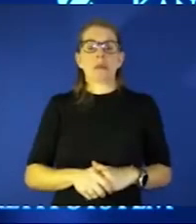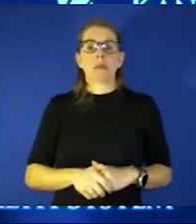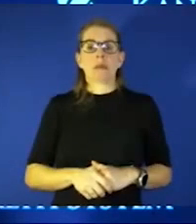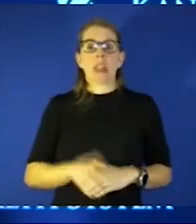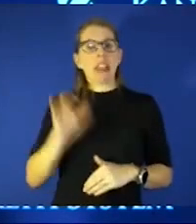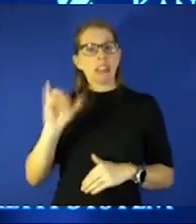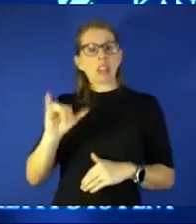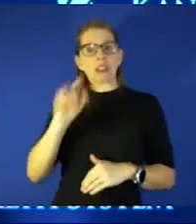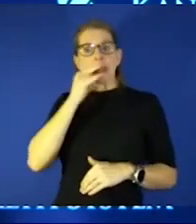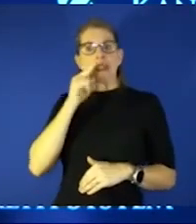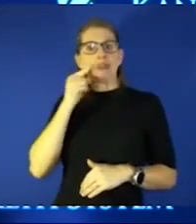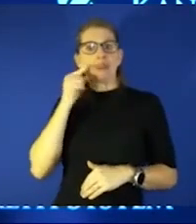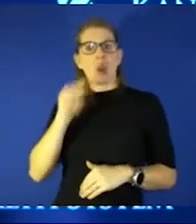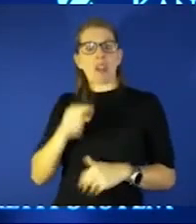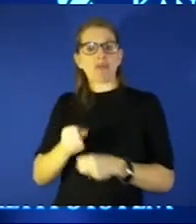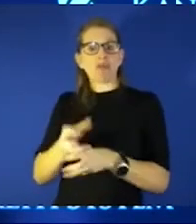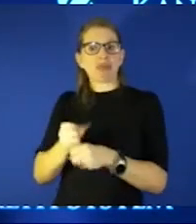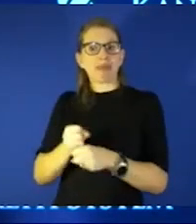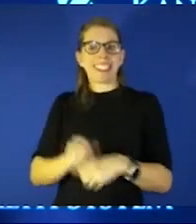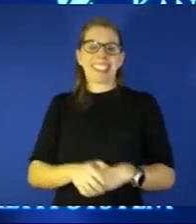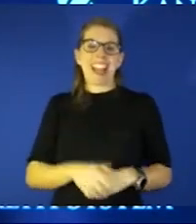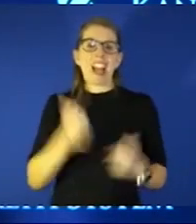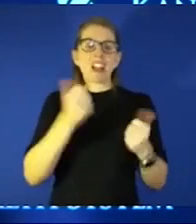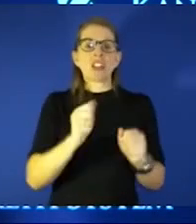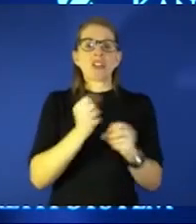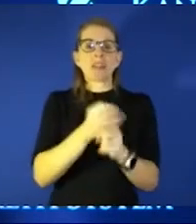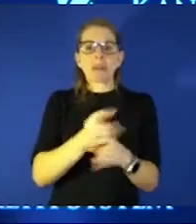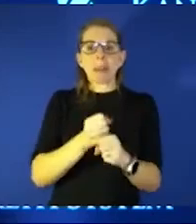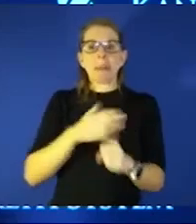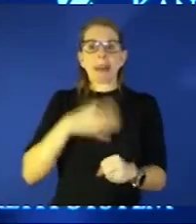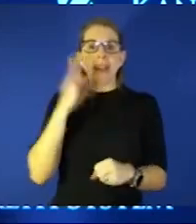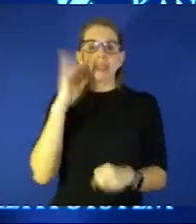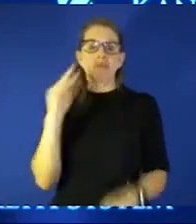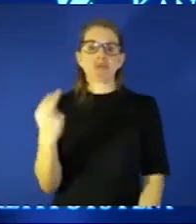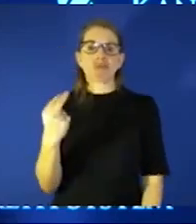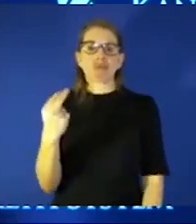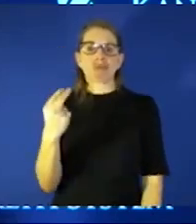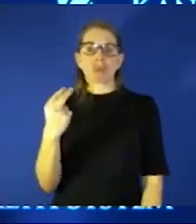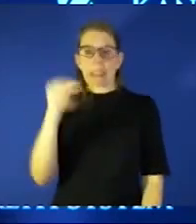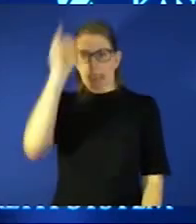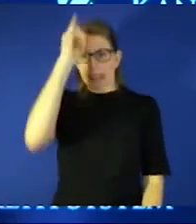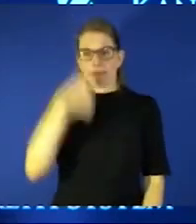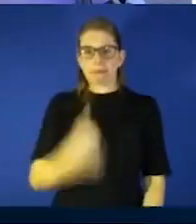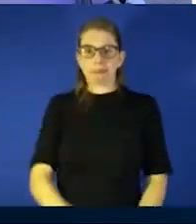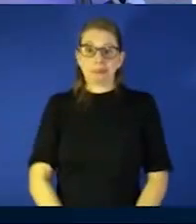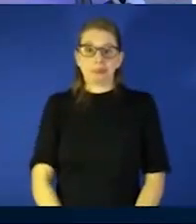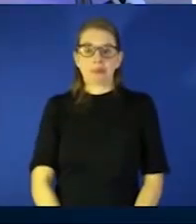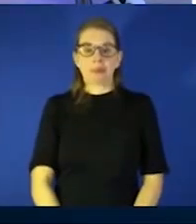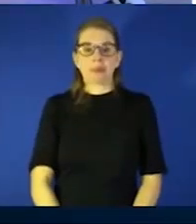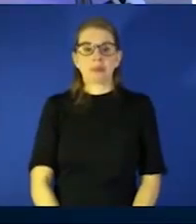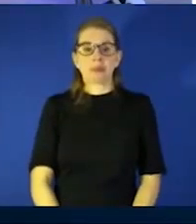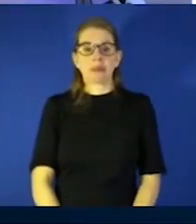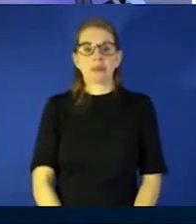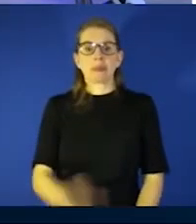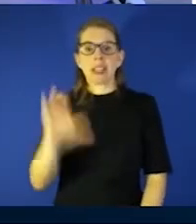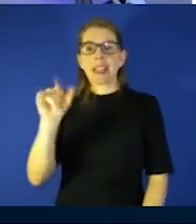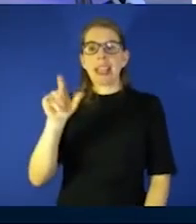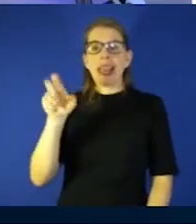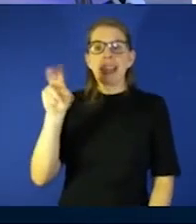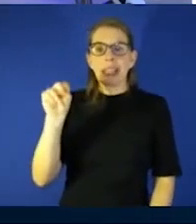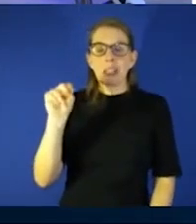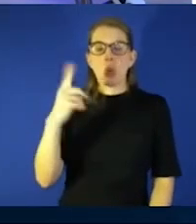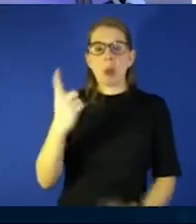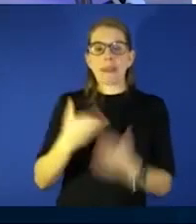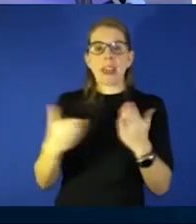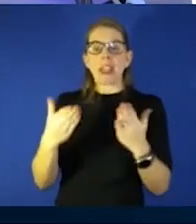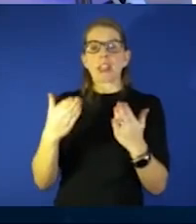yeah that can work too maybe i try screaming at my cat she just looks at me like i'm an idiot all right caitlin if you could tell us one thing that you'd like